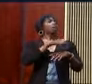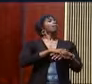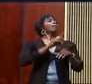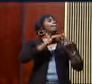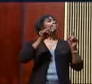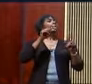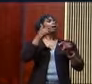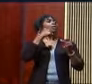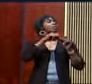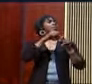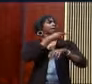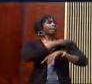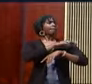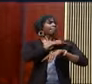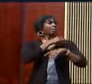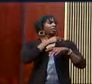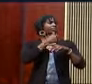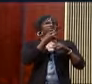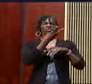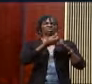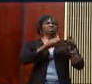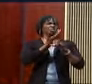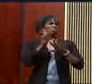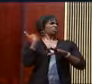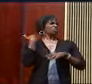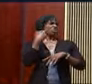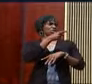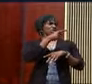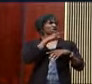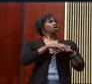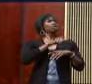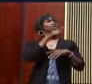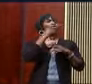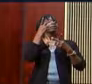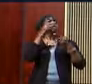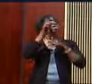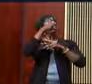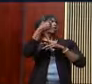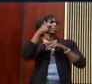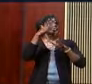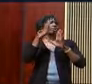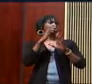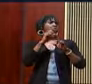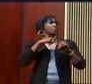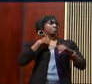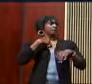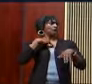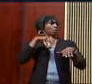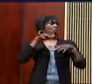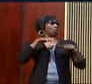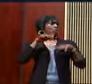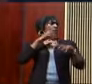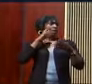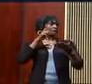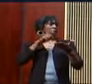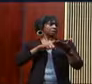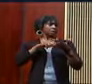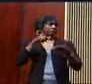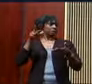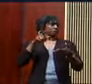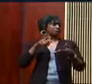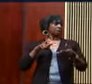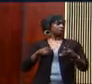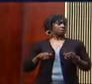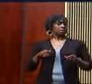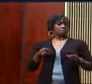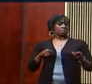And you were there seeing someone else. And, and I was walking down the hallway on my walker. And I noticed they didn't have a walker.